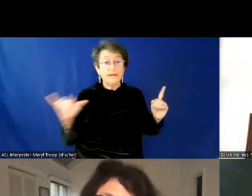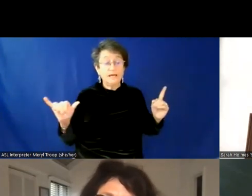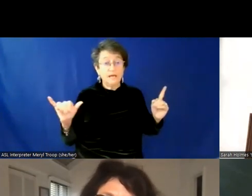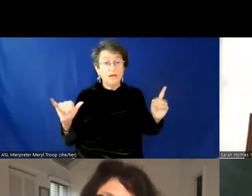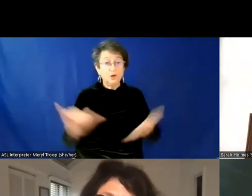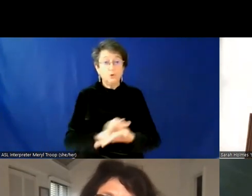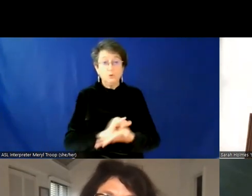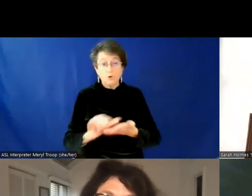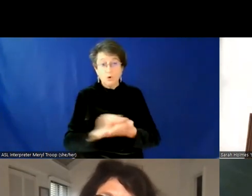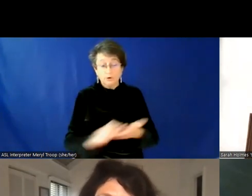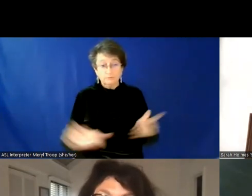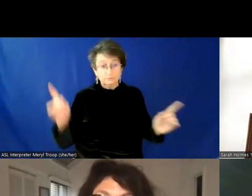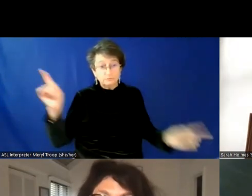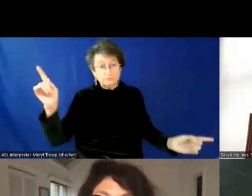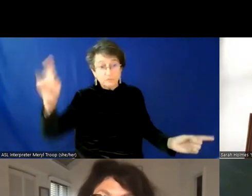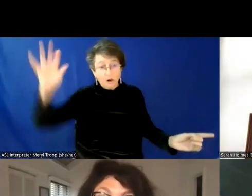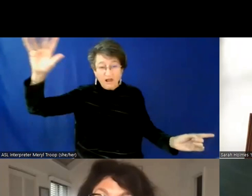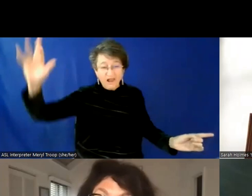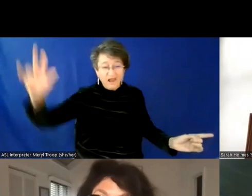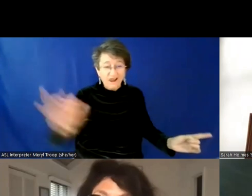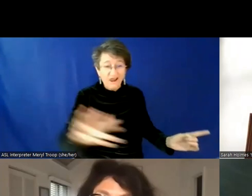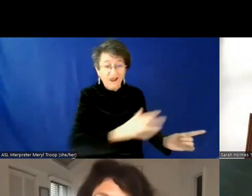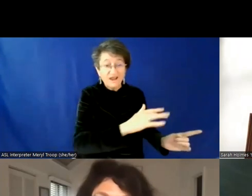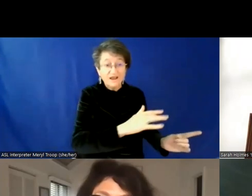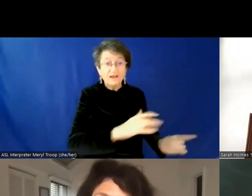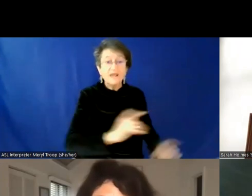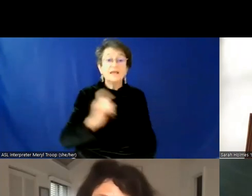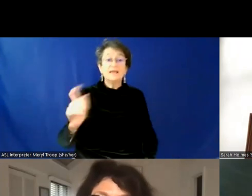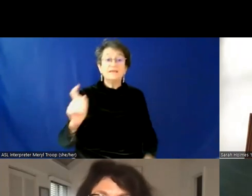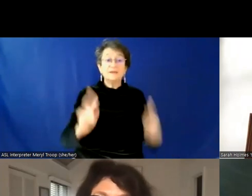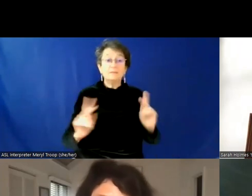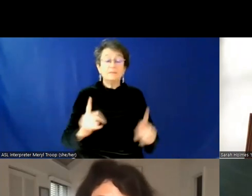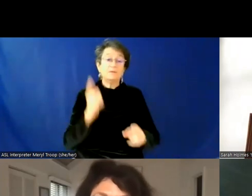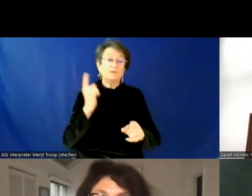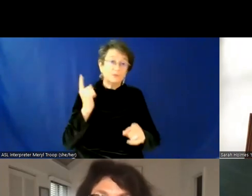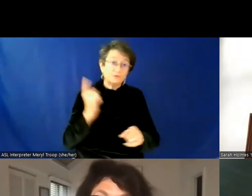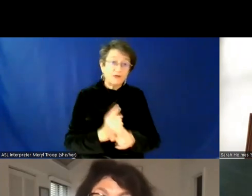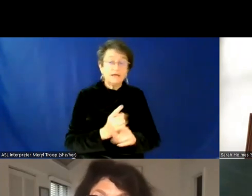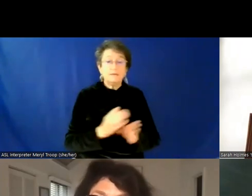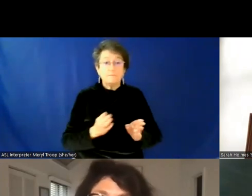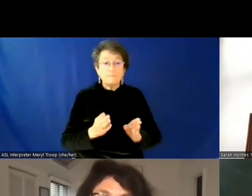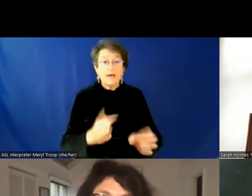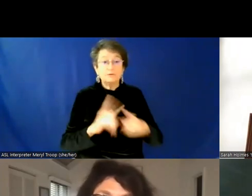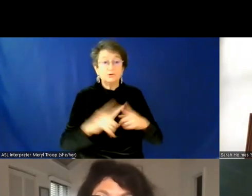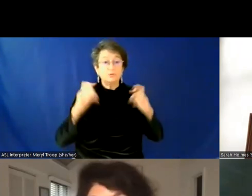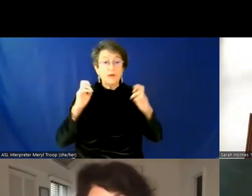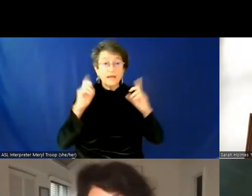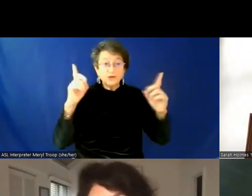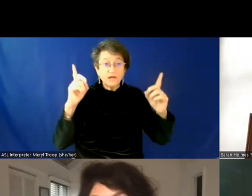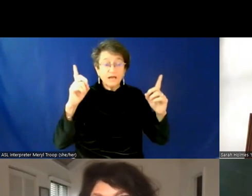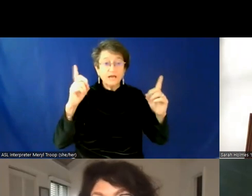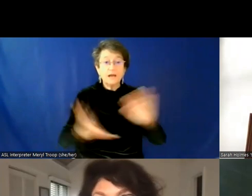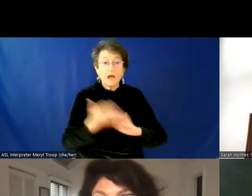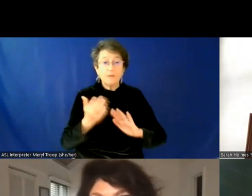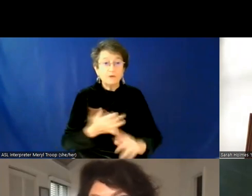know, giving people the proper runway to educate and communicate on the why, um, that was a bit